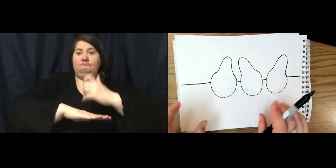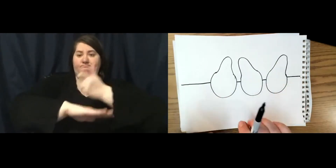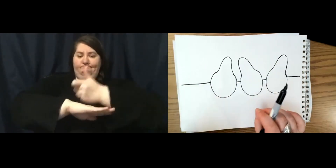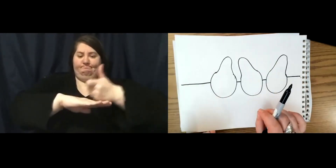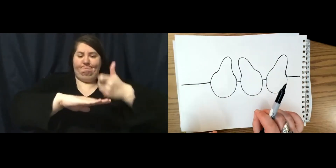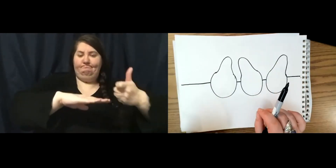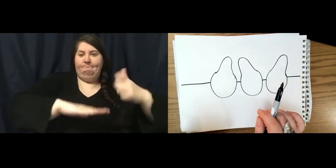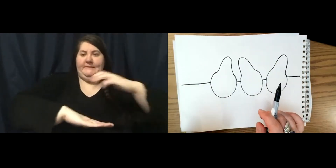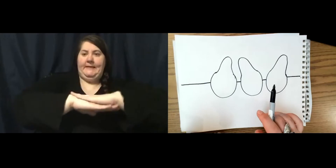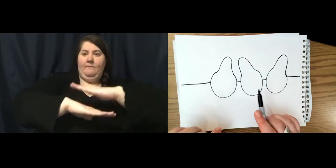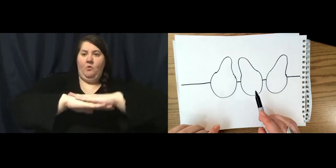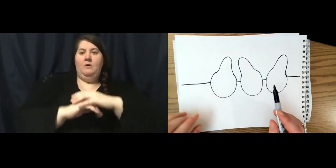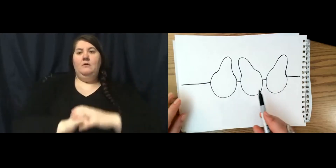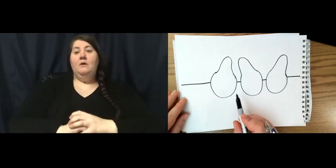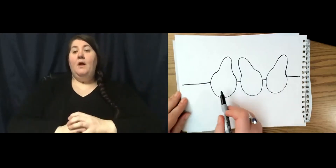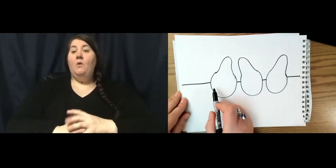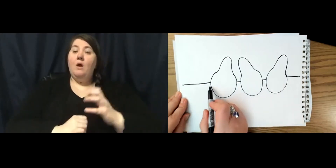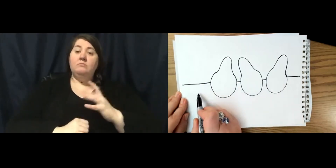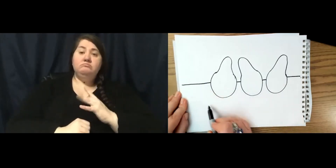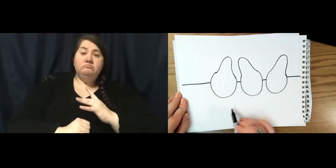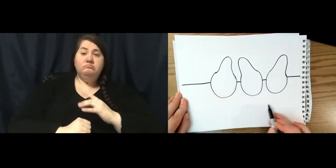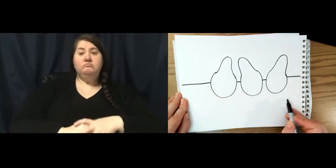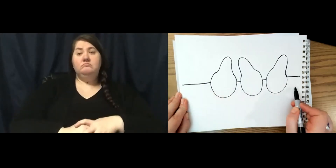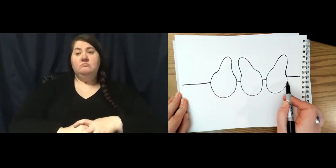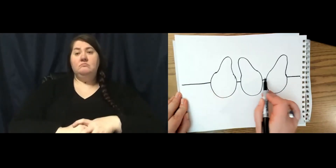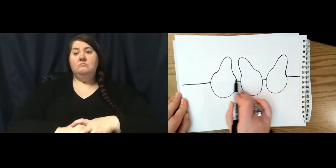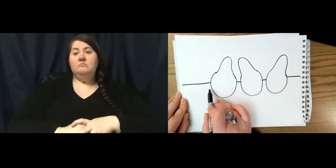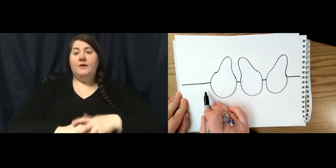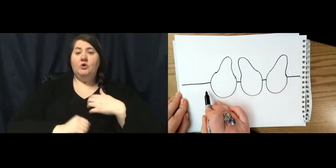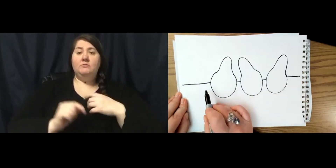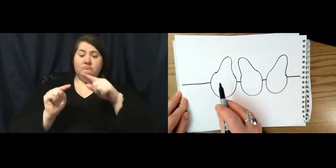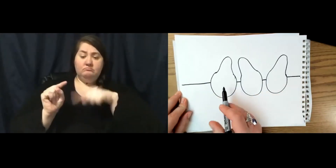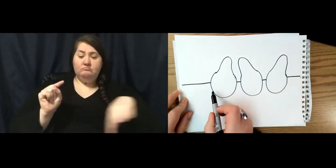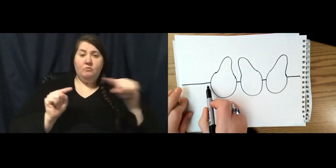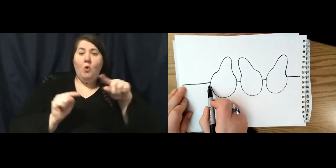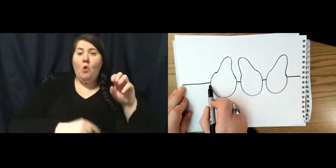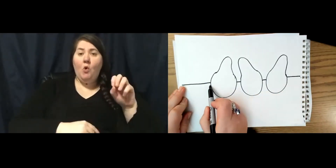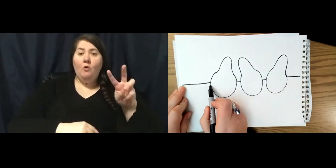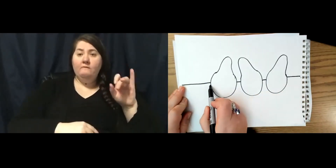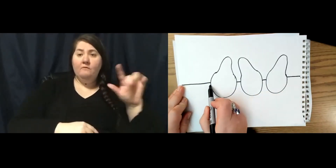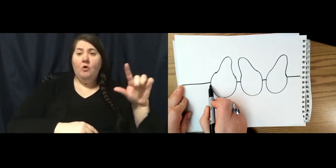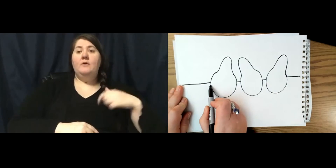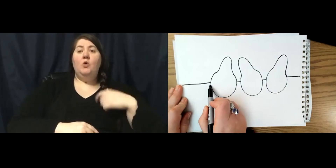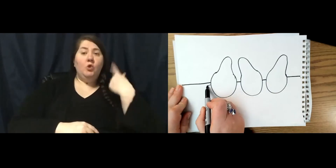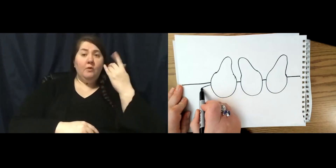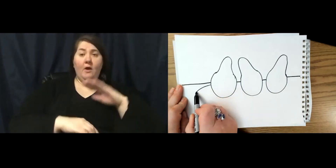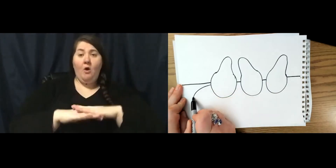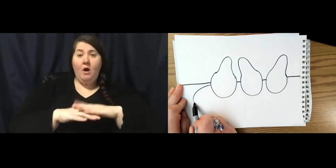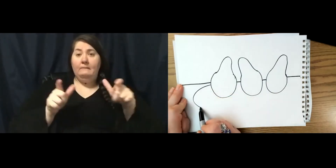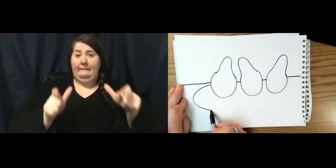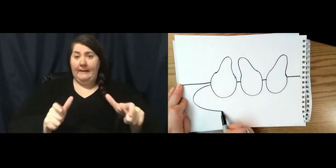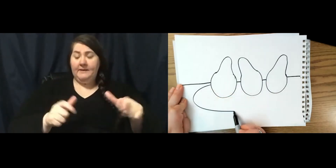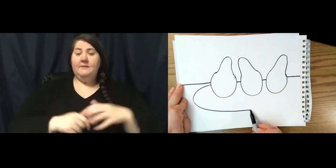If I wanted to get fancy, I could draw a big oval underneath the pairs and that would make it look like they're sitting on a plate.